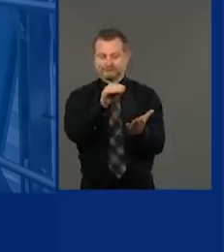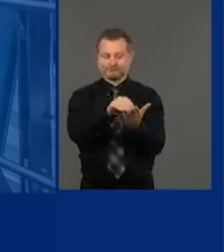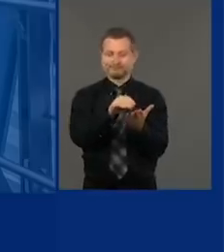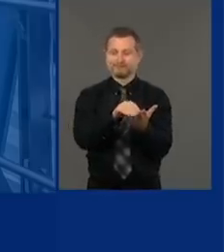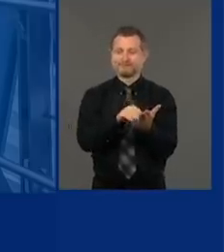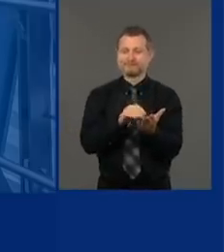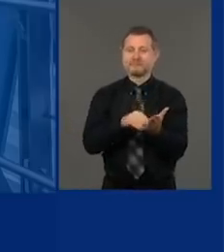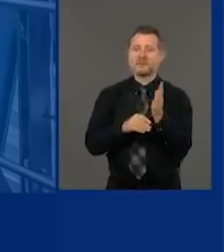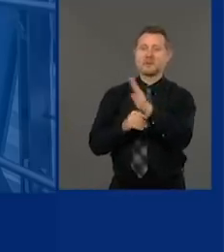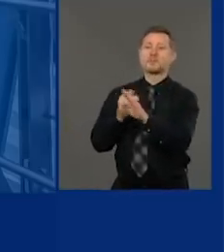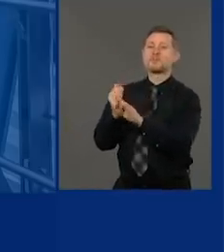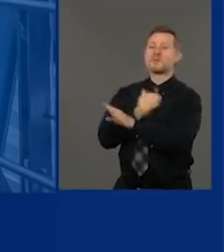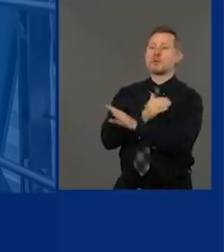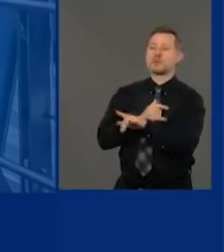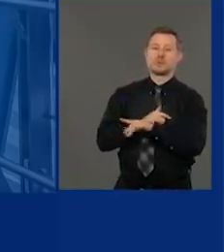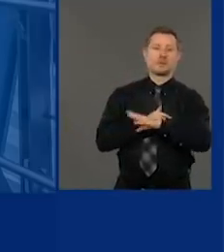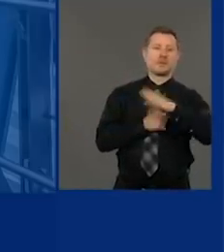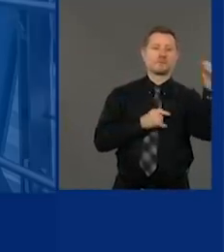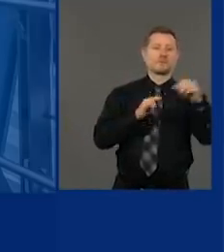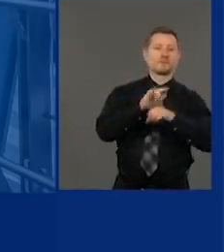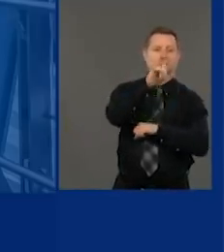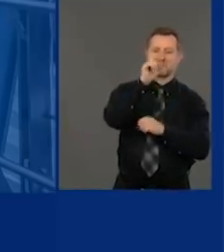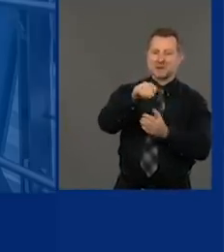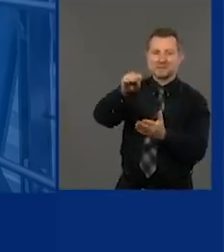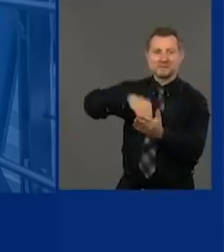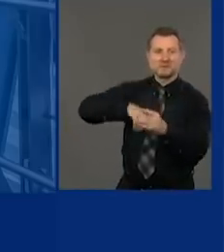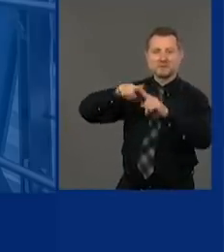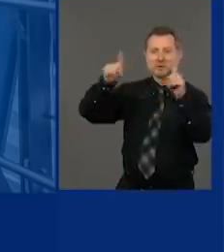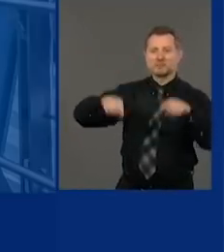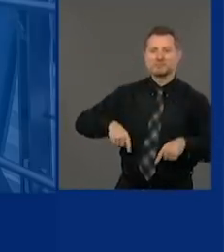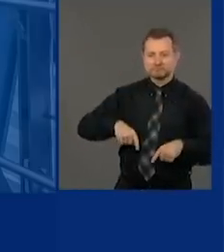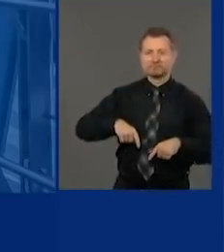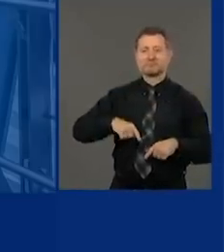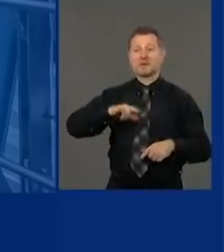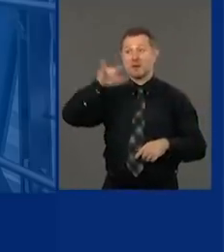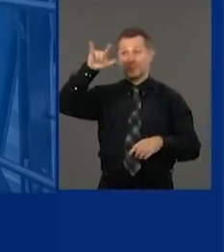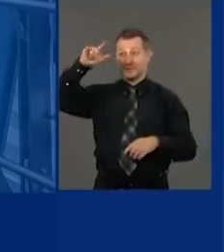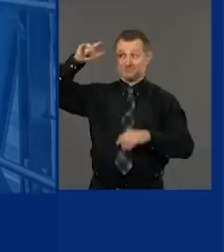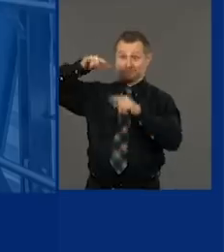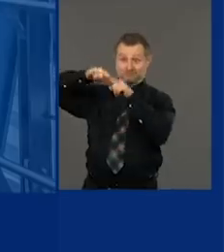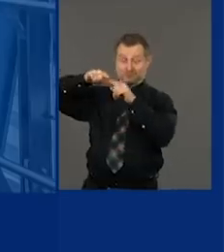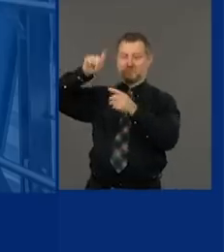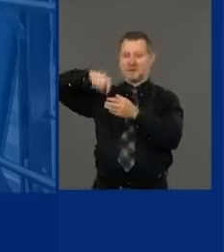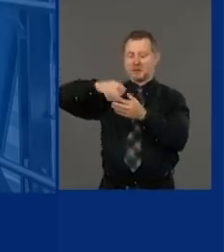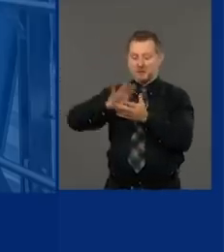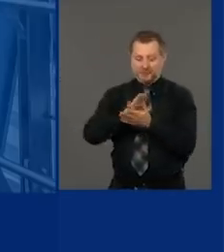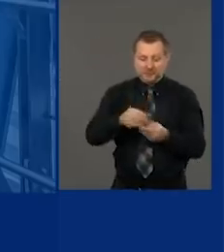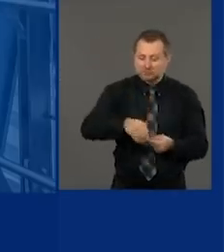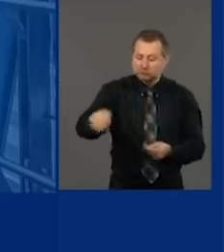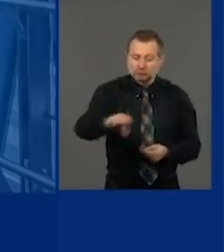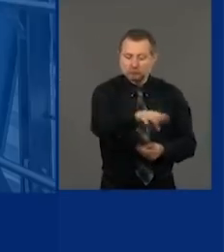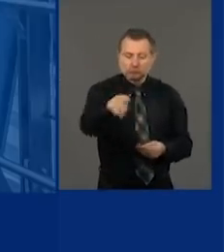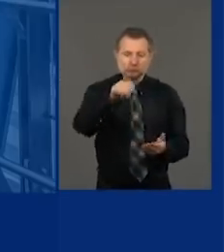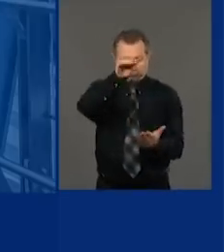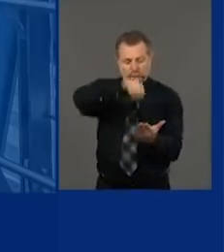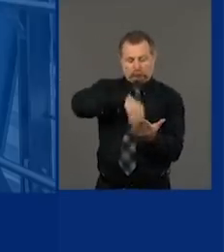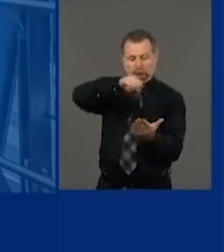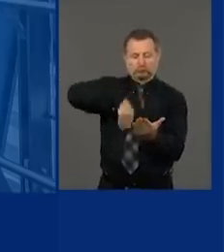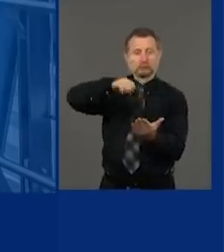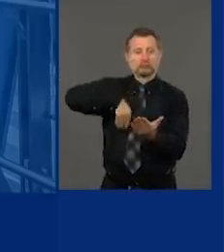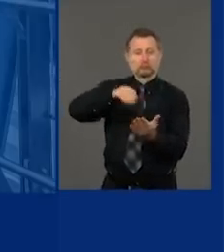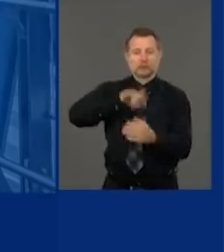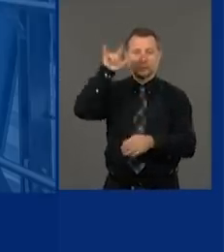airport. The airlines will hand it out on the plane. It will also be available on the web. You can fill